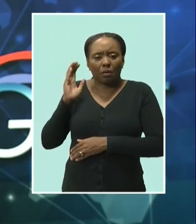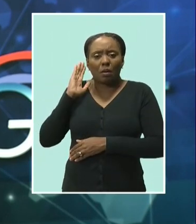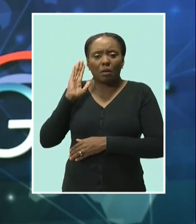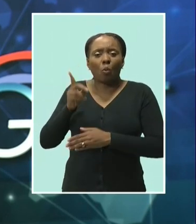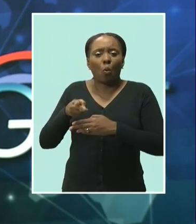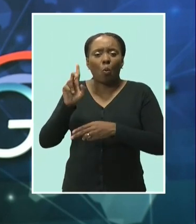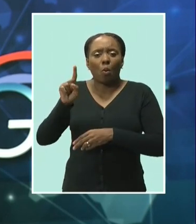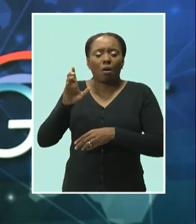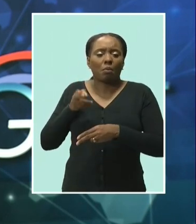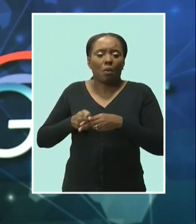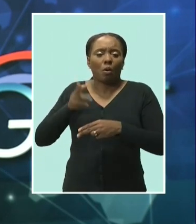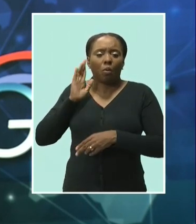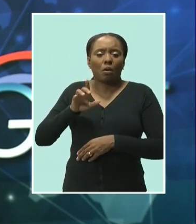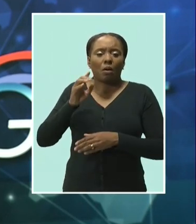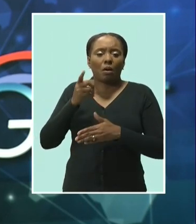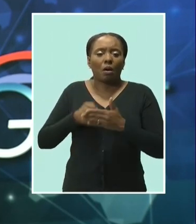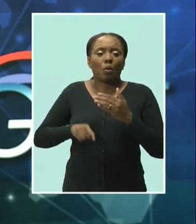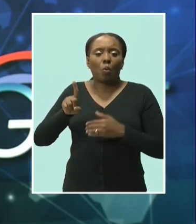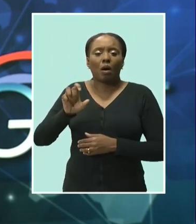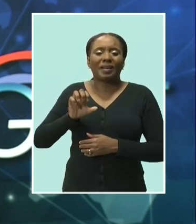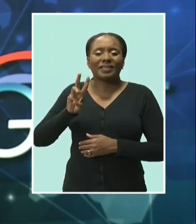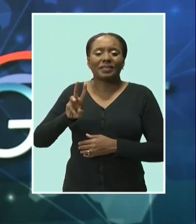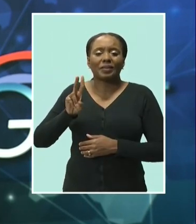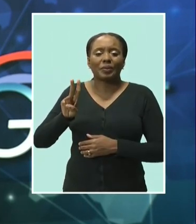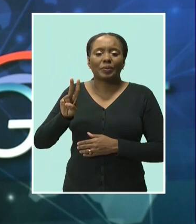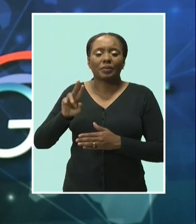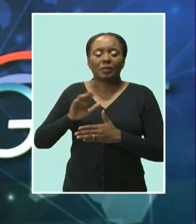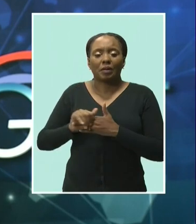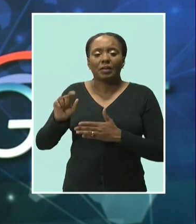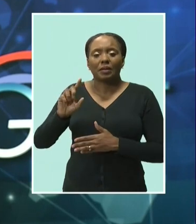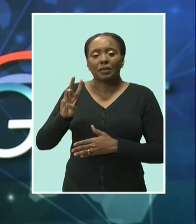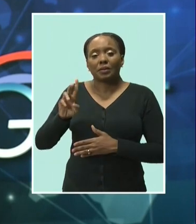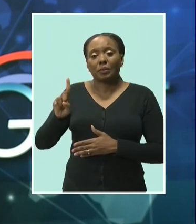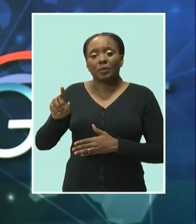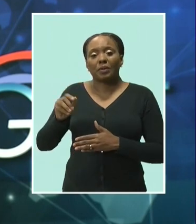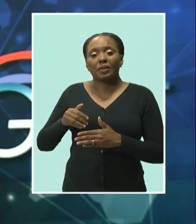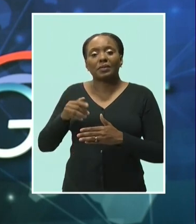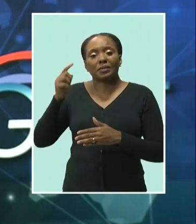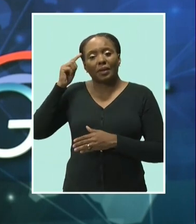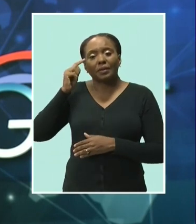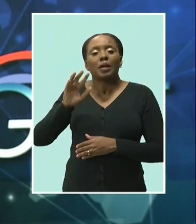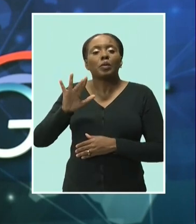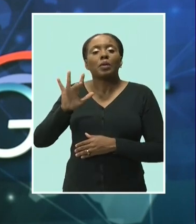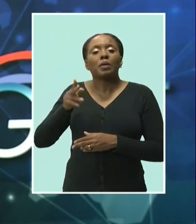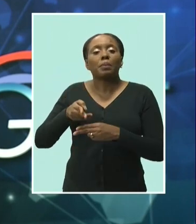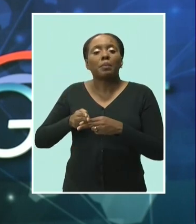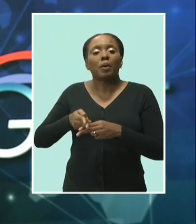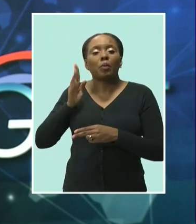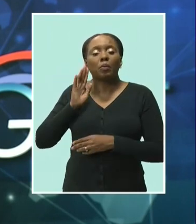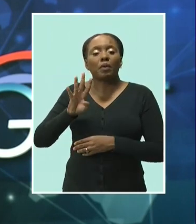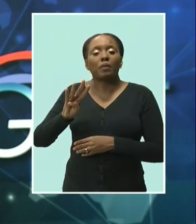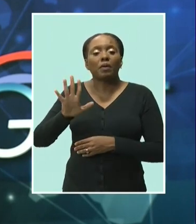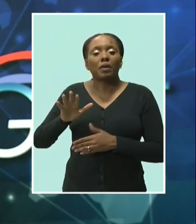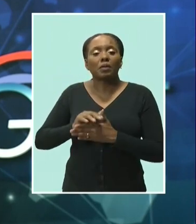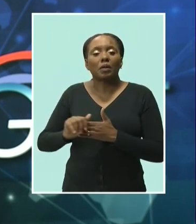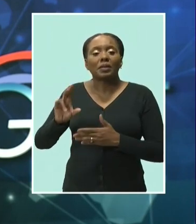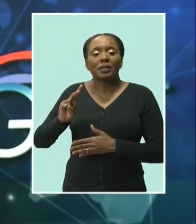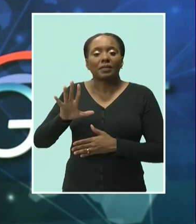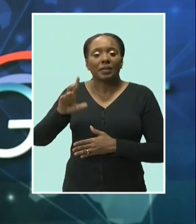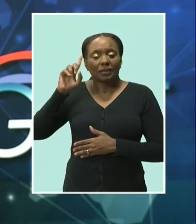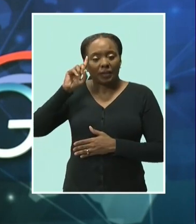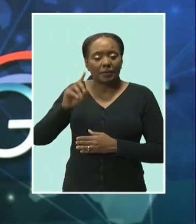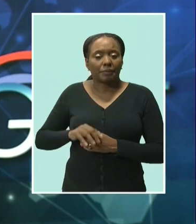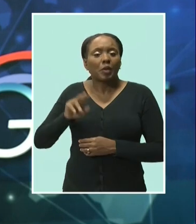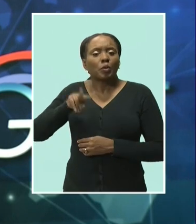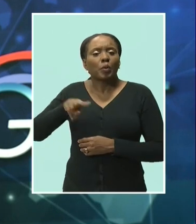will now cost $162.61. The 25-pound cylinder, $45.75. The 22-pound